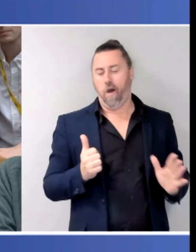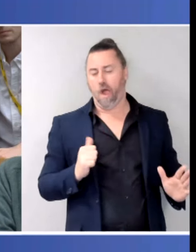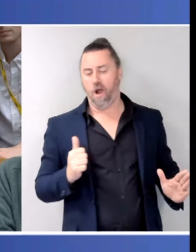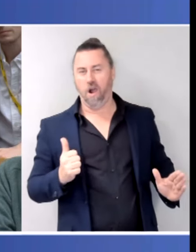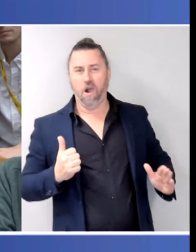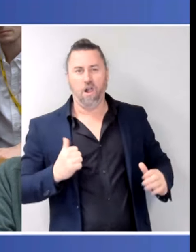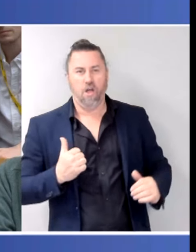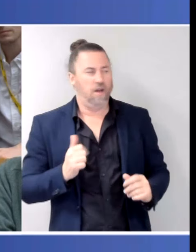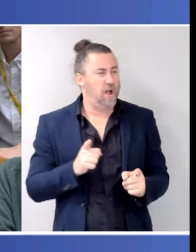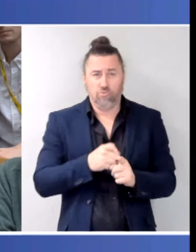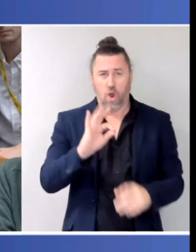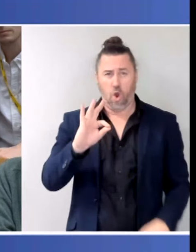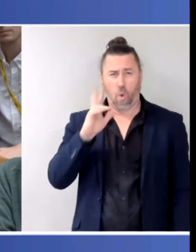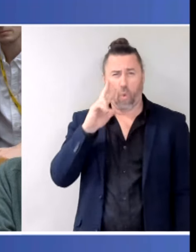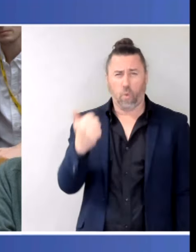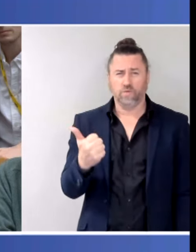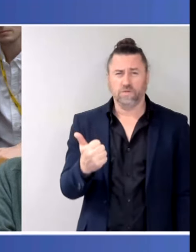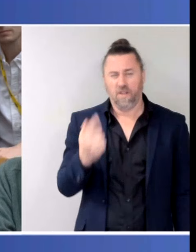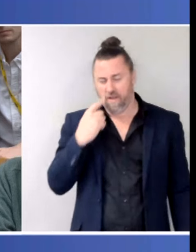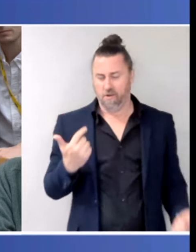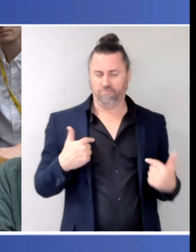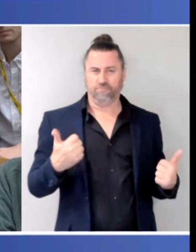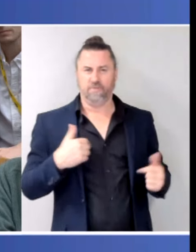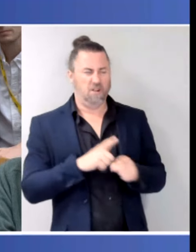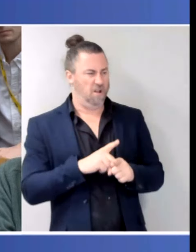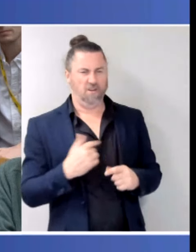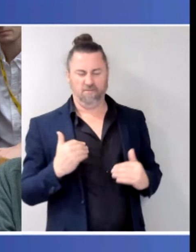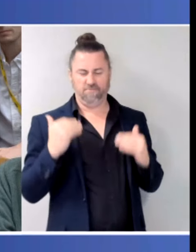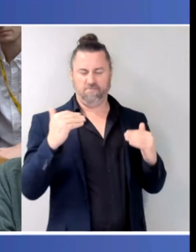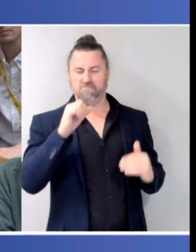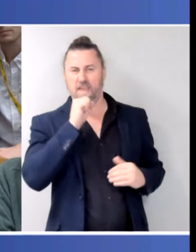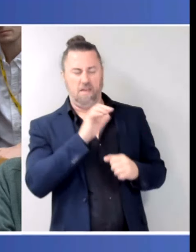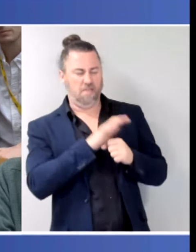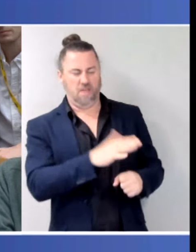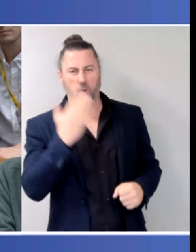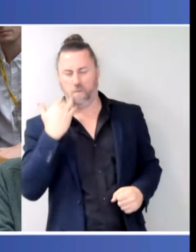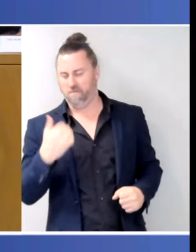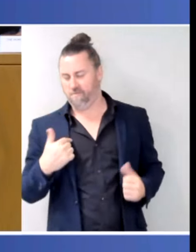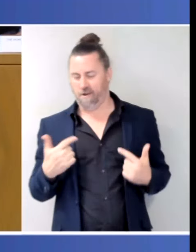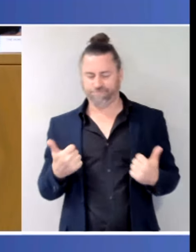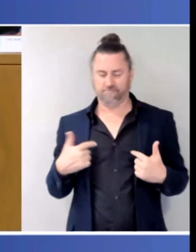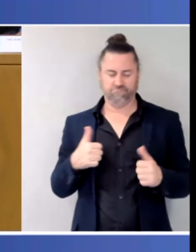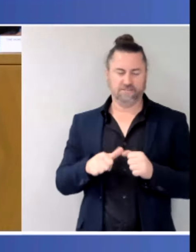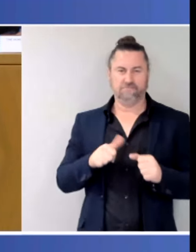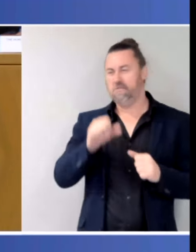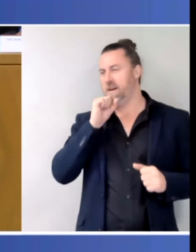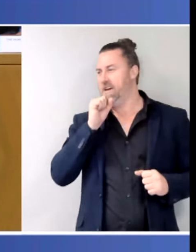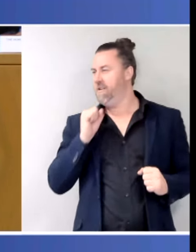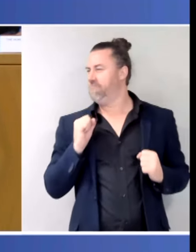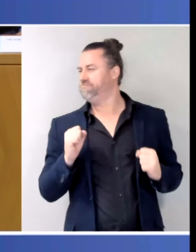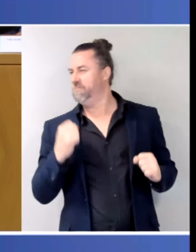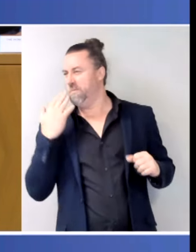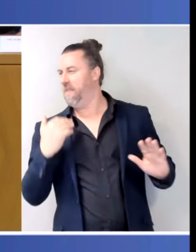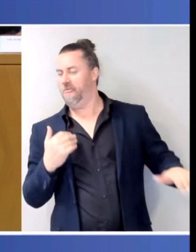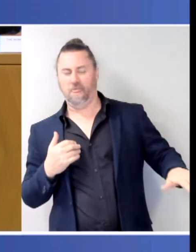flirting with anti-women or anti-feminist behaviour online? Yes. We know that, you know, I don't want to